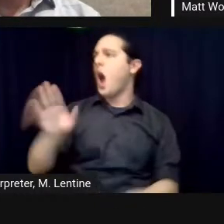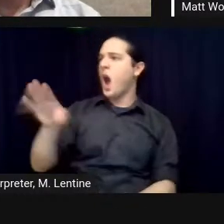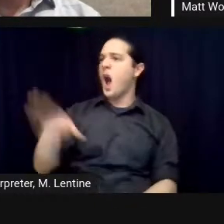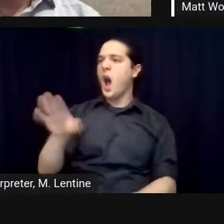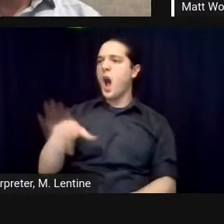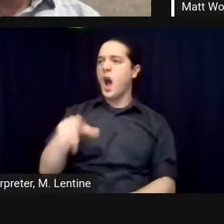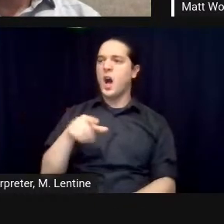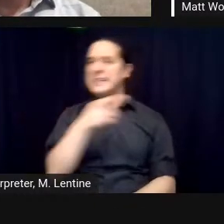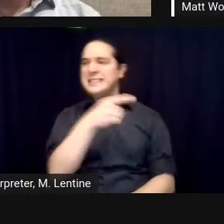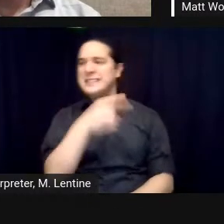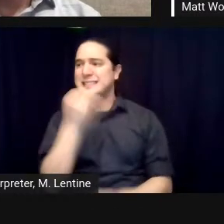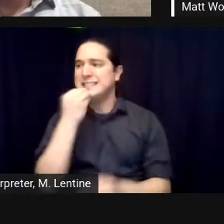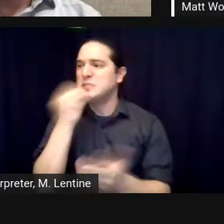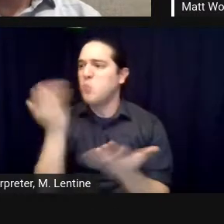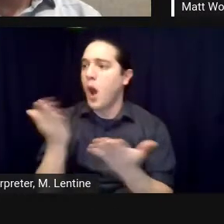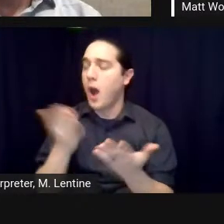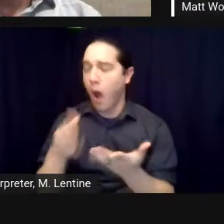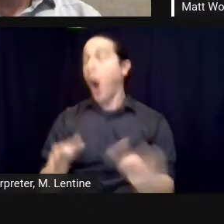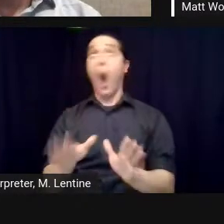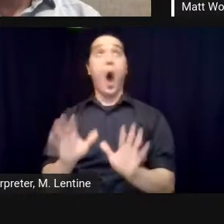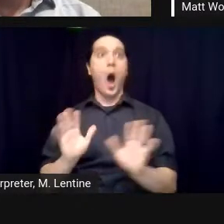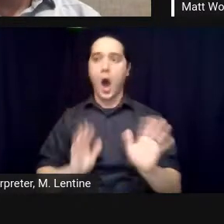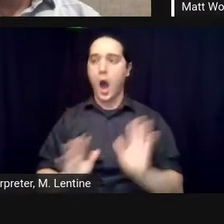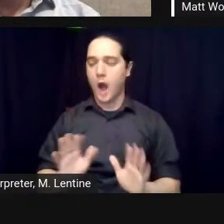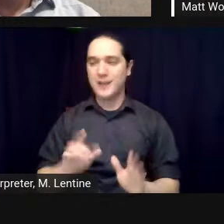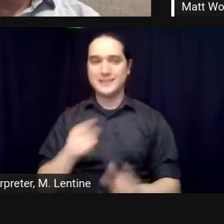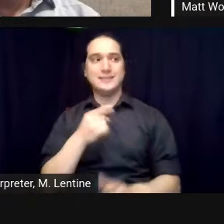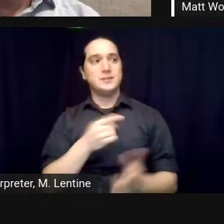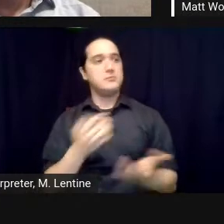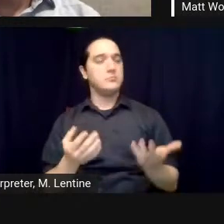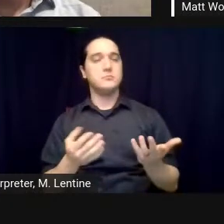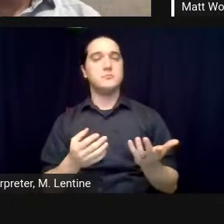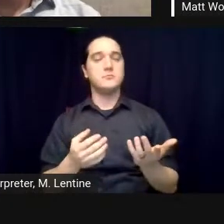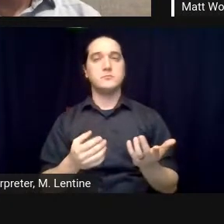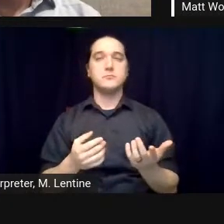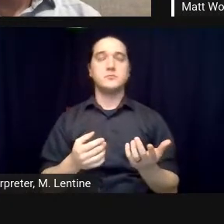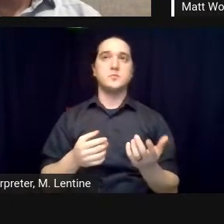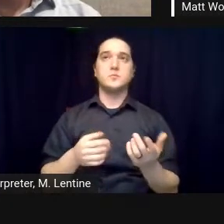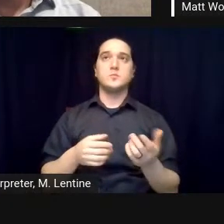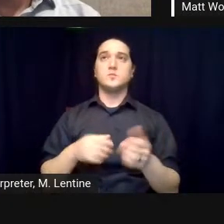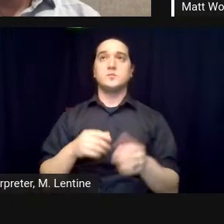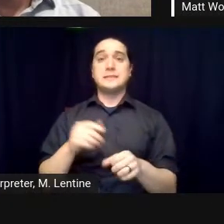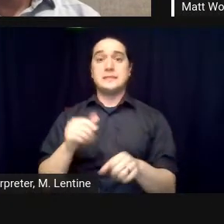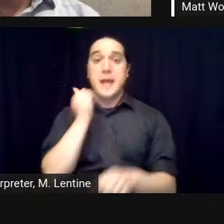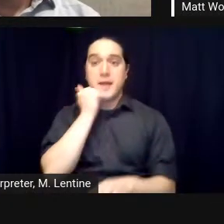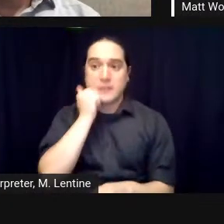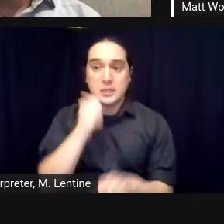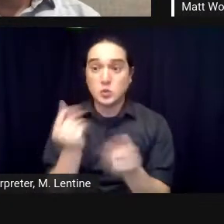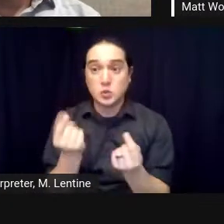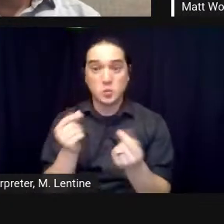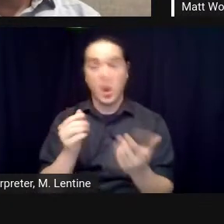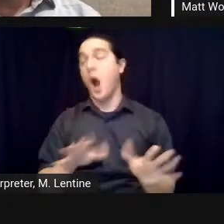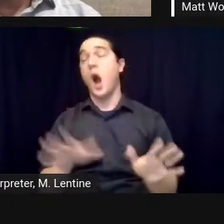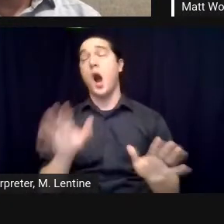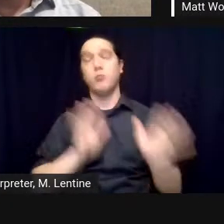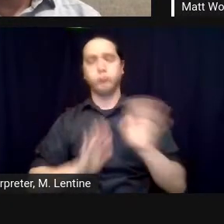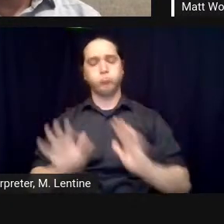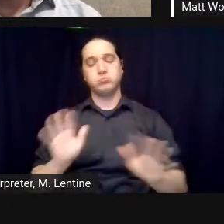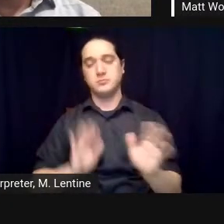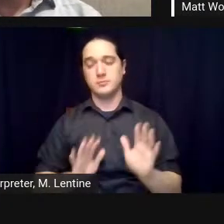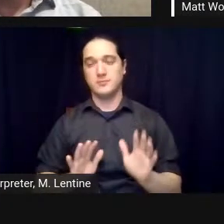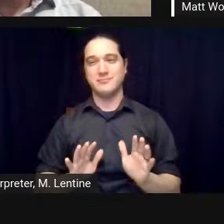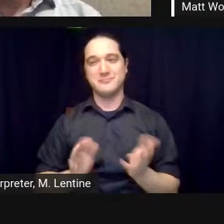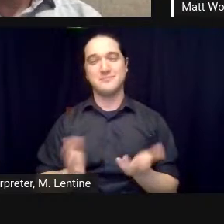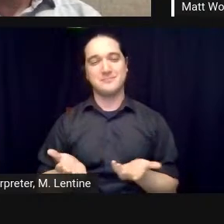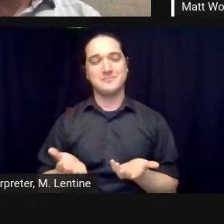it um so i do think that there was you know if you watch some of old clips from that time there is like a tabloid um this